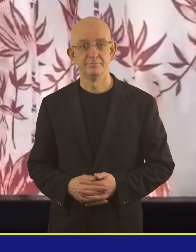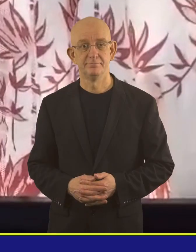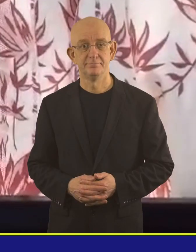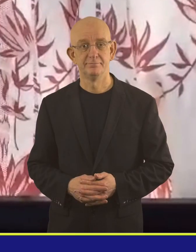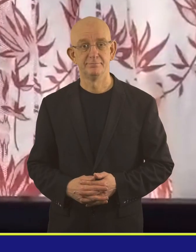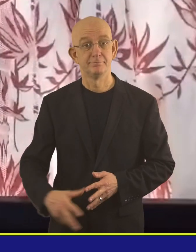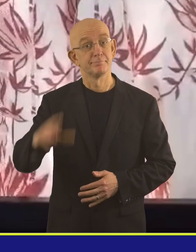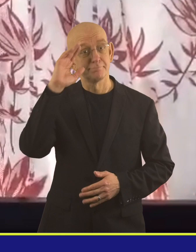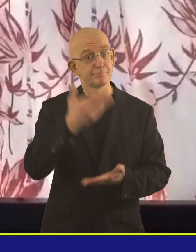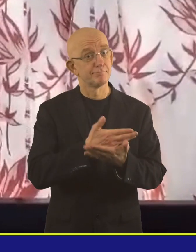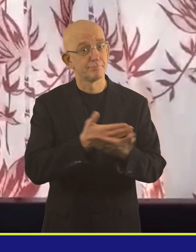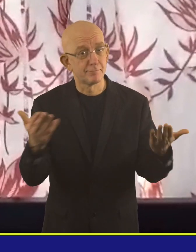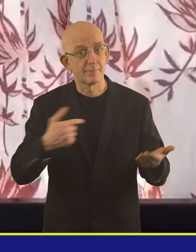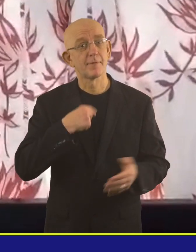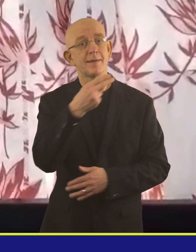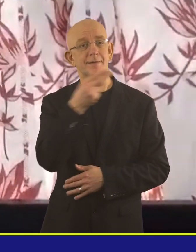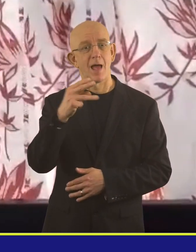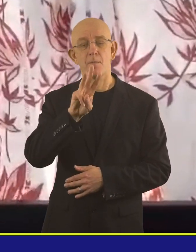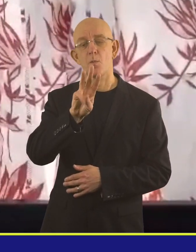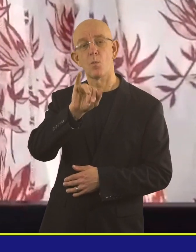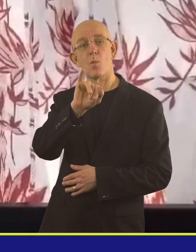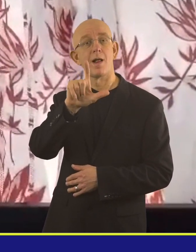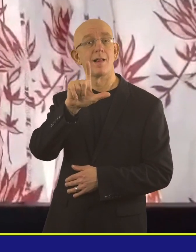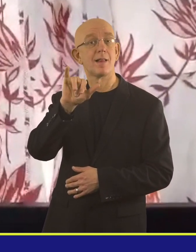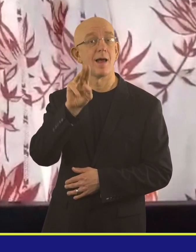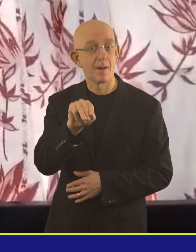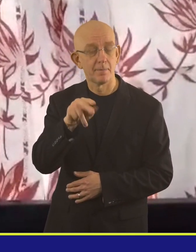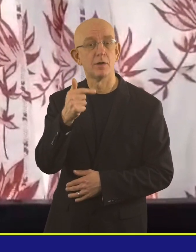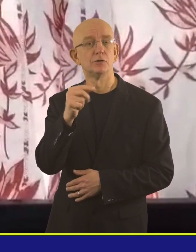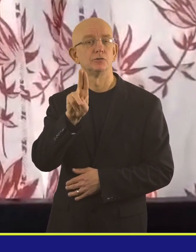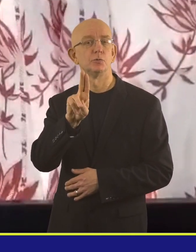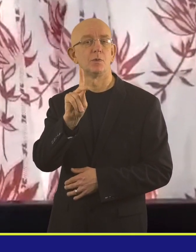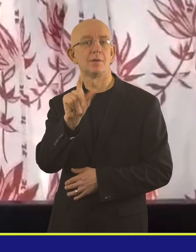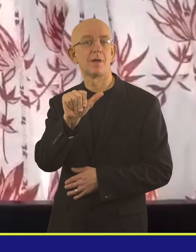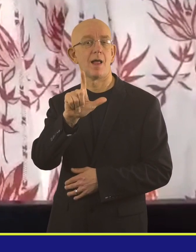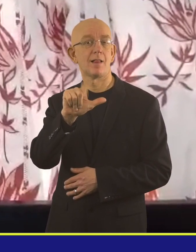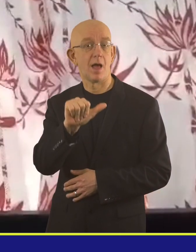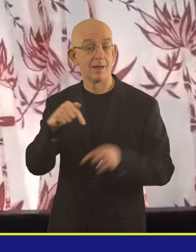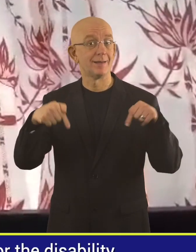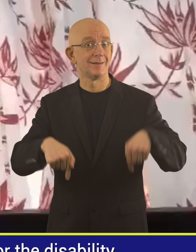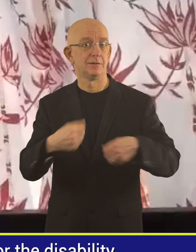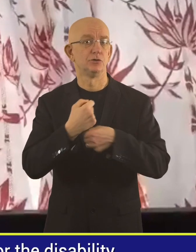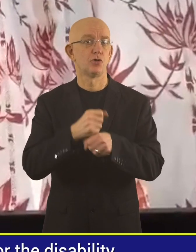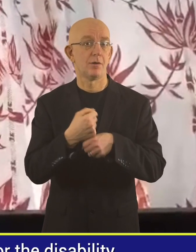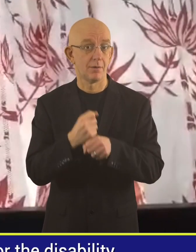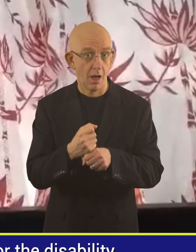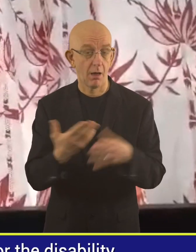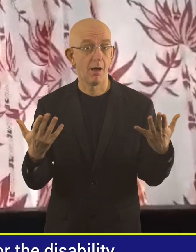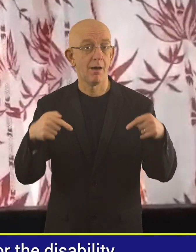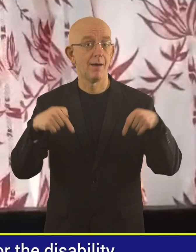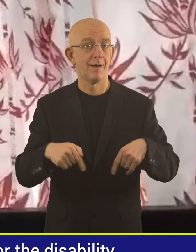Hello everyone. My name is William Tuka and I am from Tonga. In Tonga